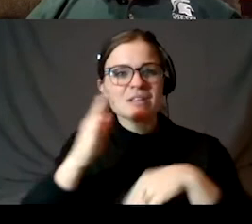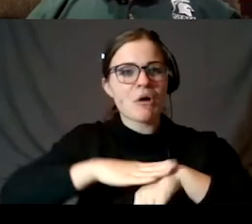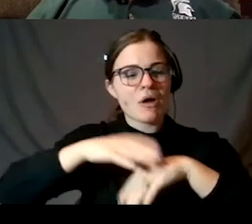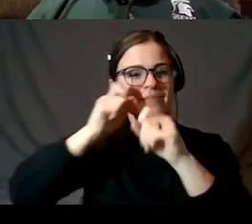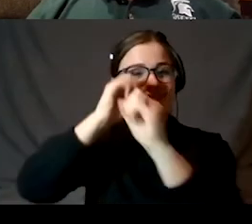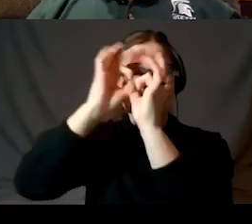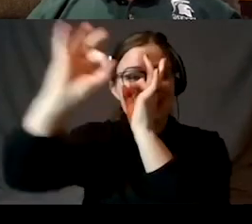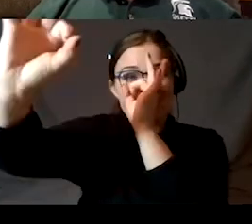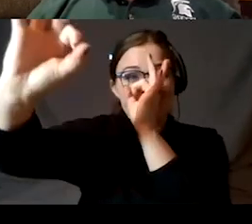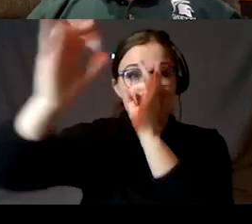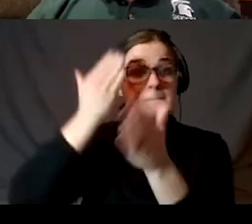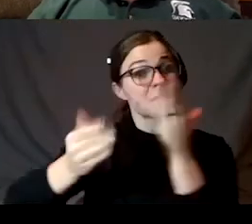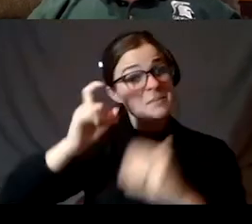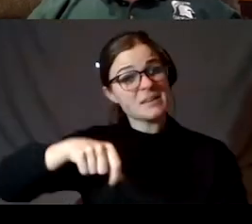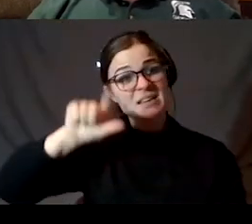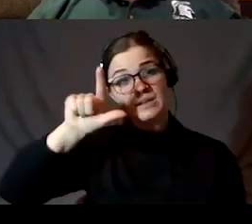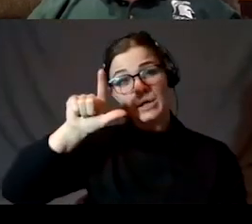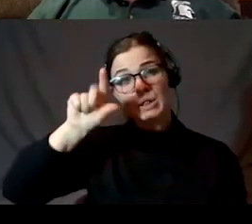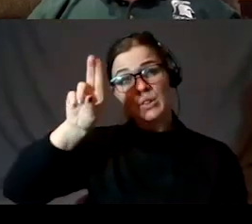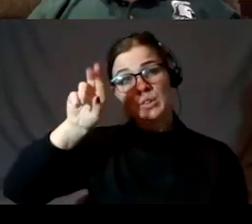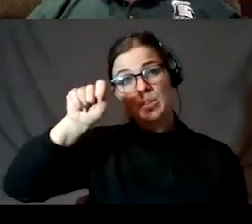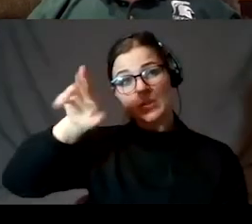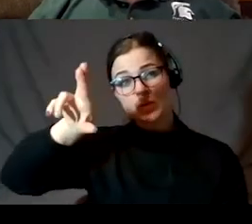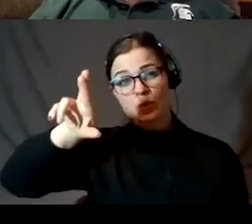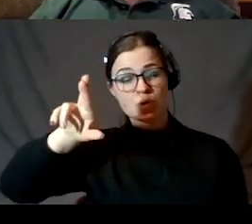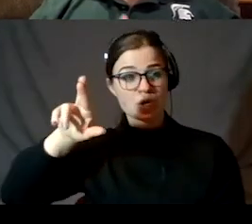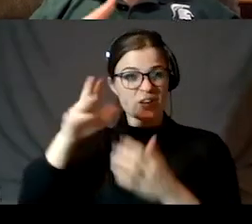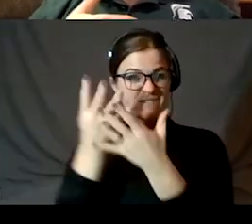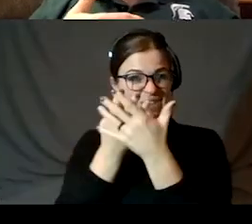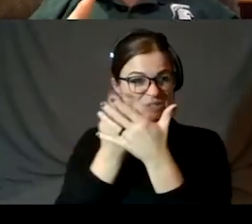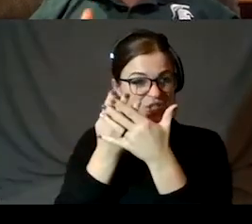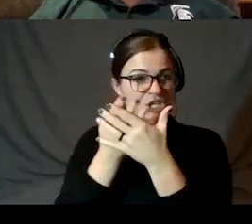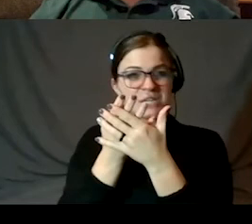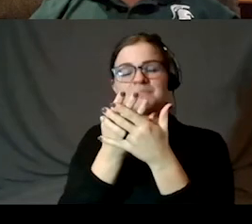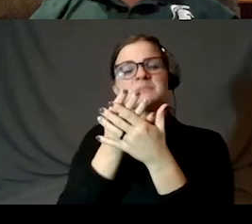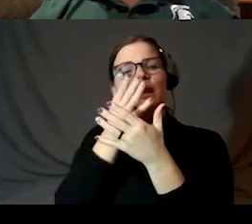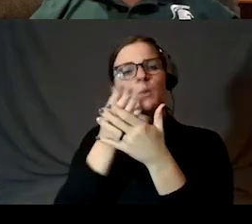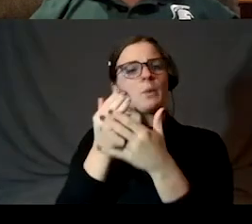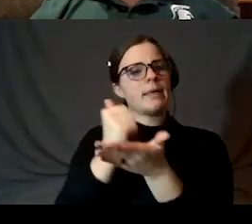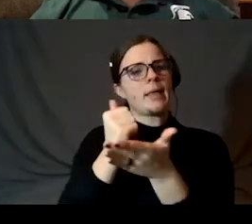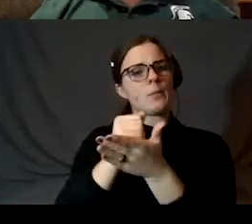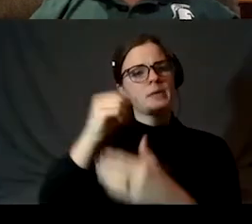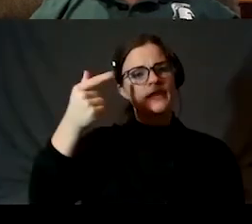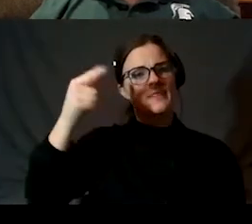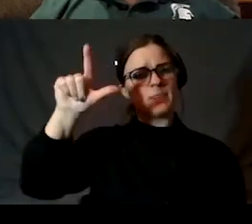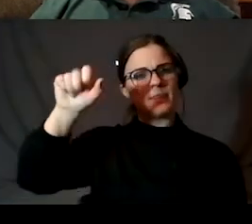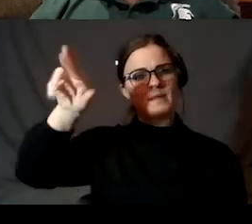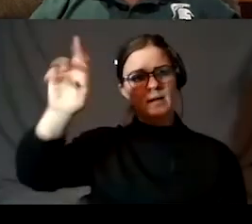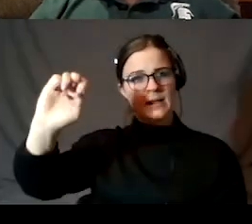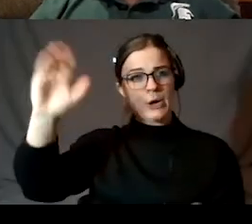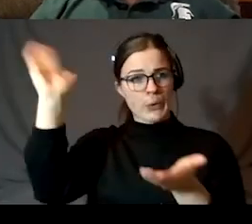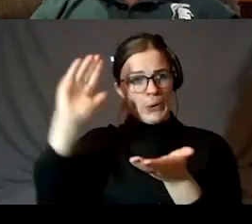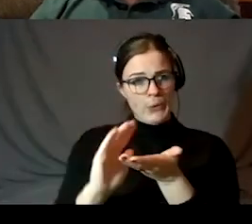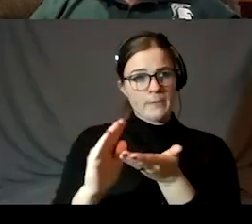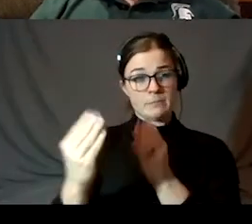you might even need a lunar filter when you're near full moon. It's just a filter to cut out the glare because it's so bright that you get